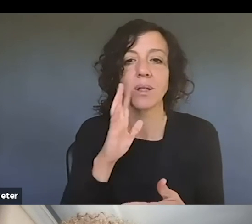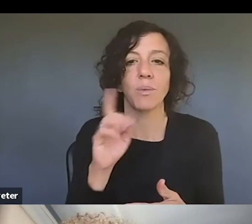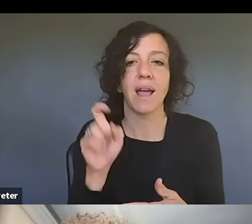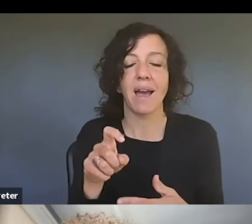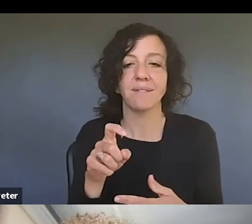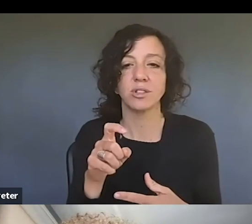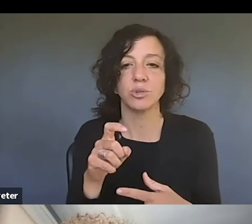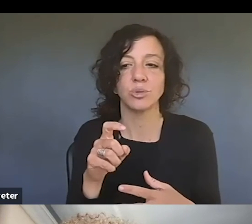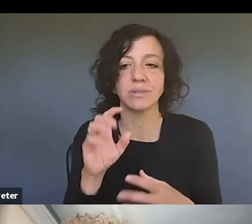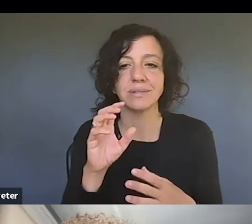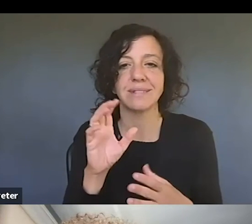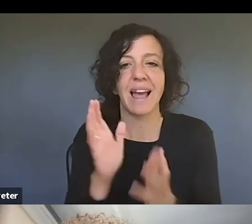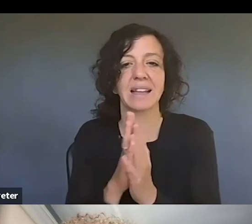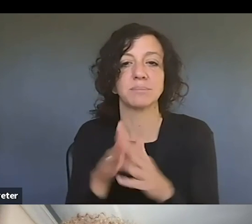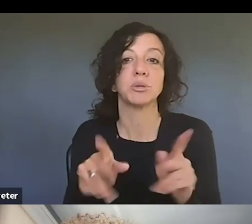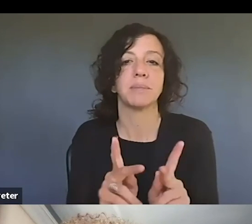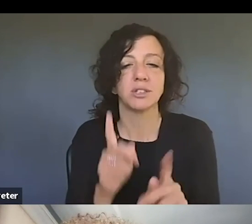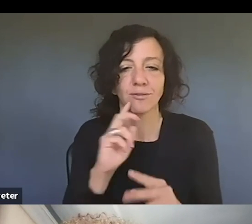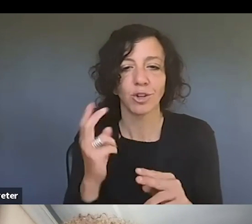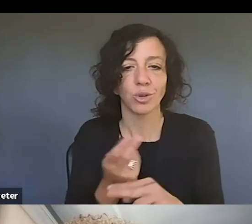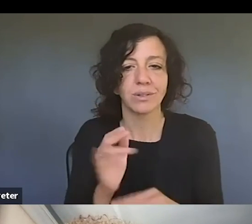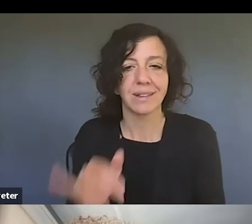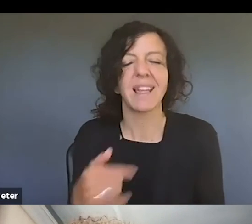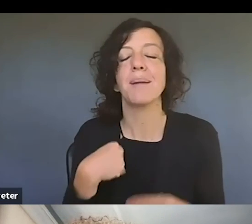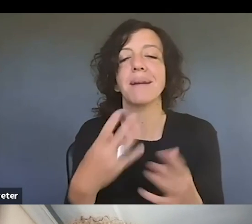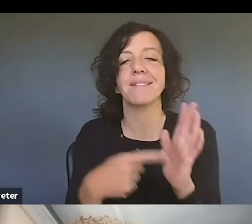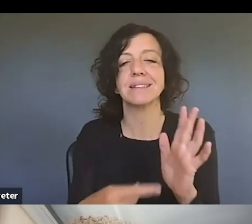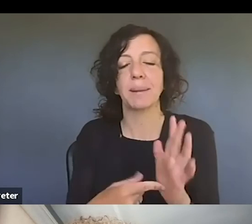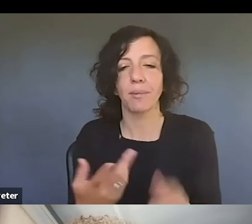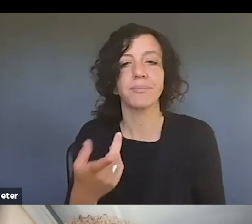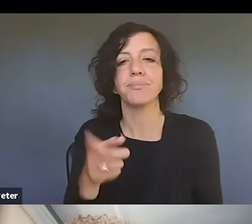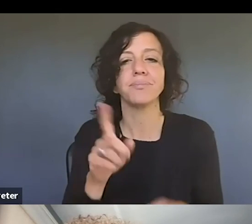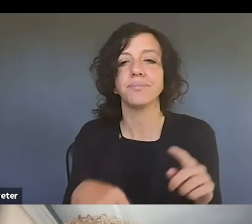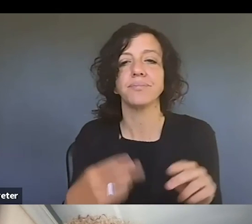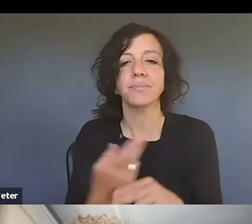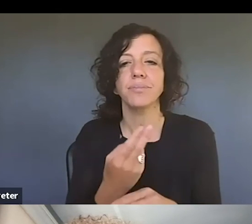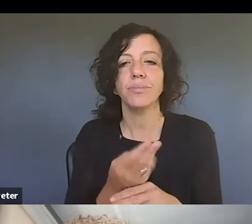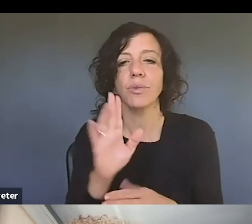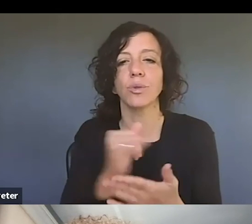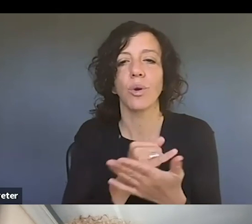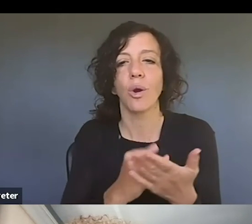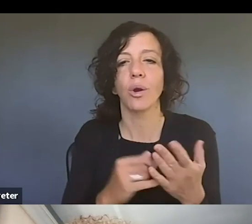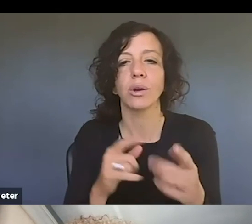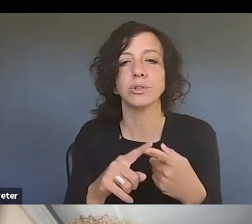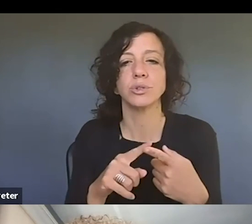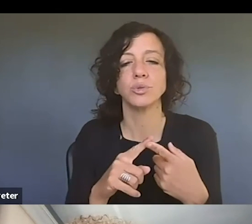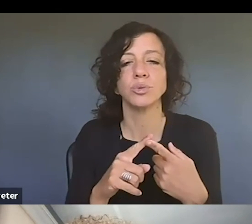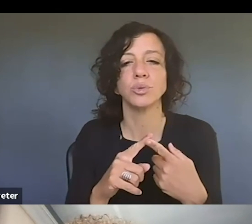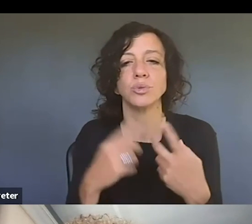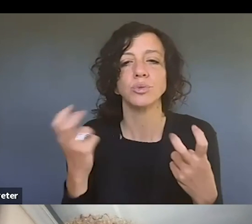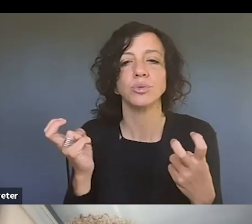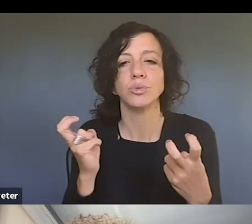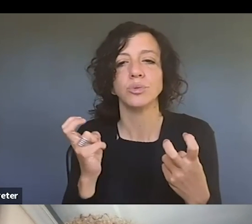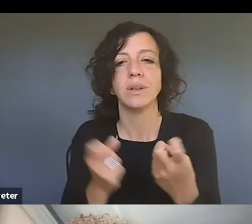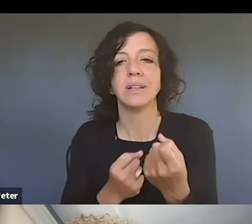seek permission to use so for instance you can't use it to um you know to